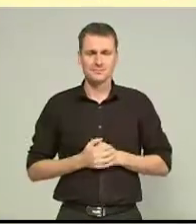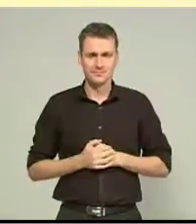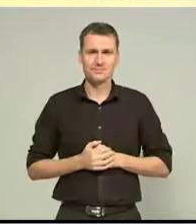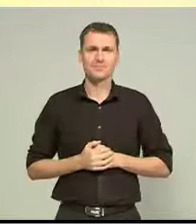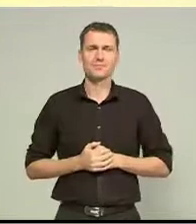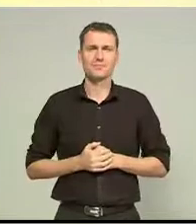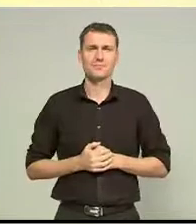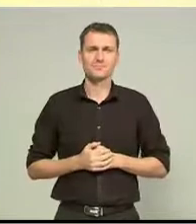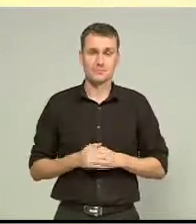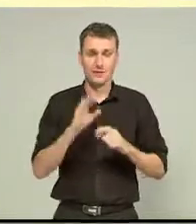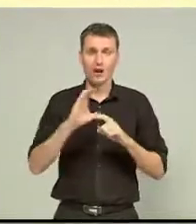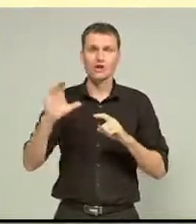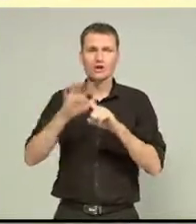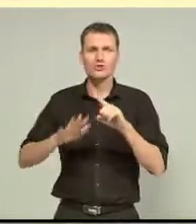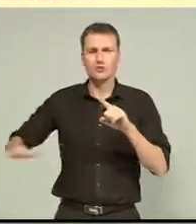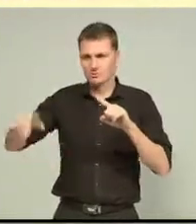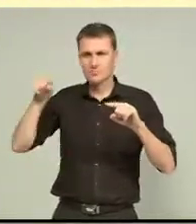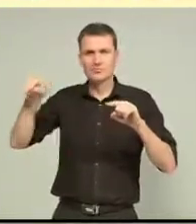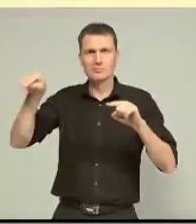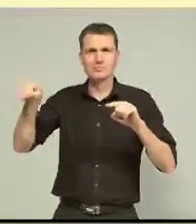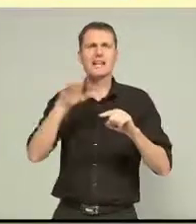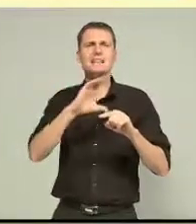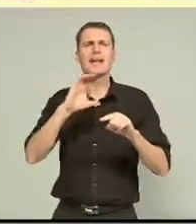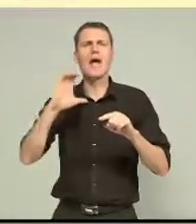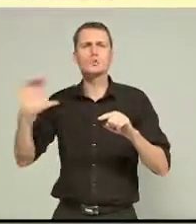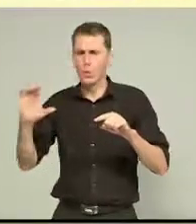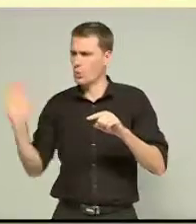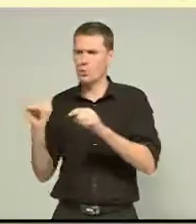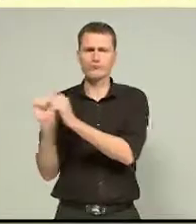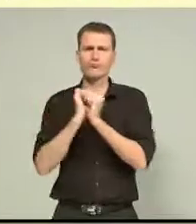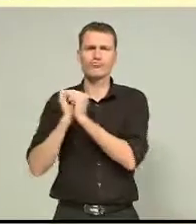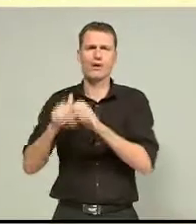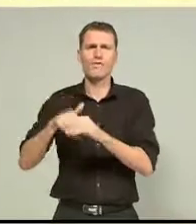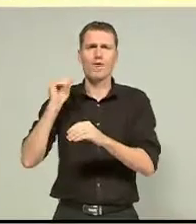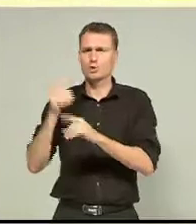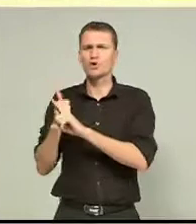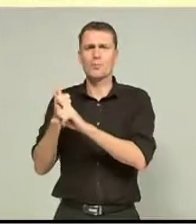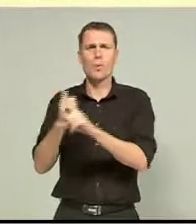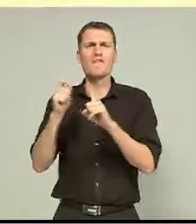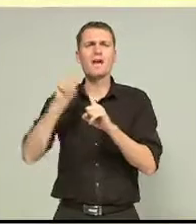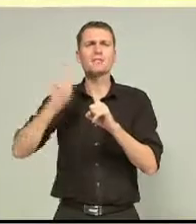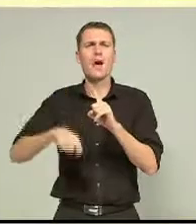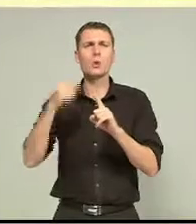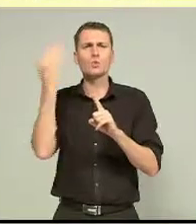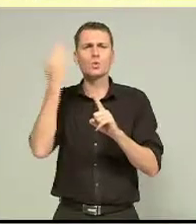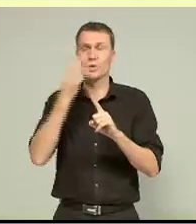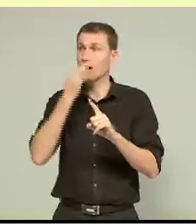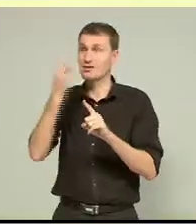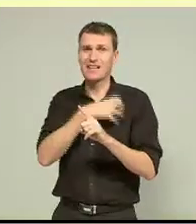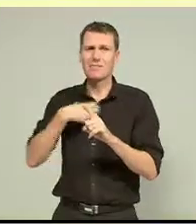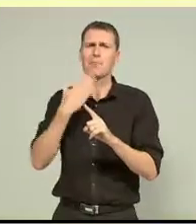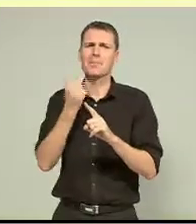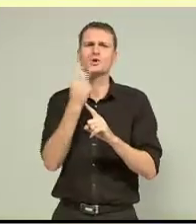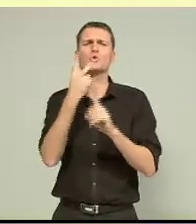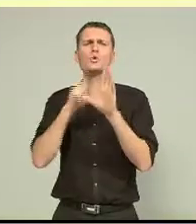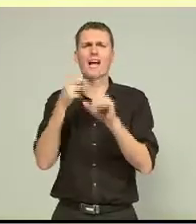As we are in Christchurch, the city council voted unanimously to back Phillipstown School, asking the government for a two-year reprieve on